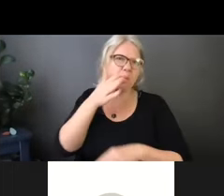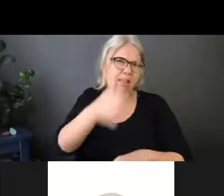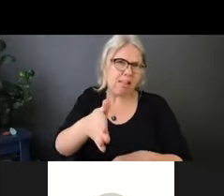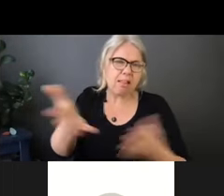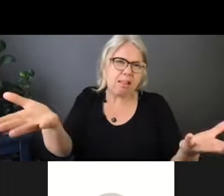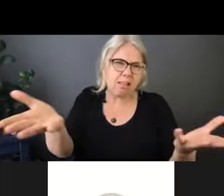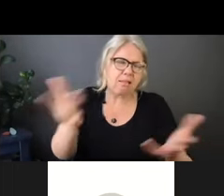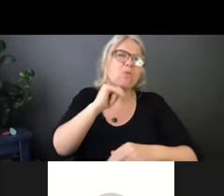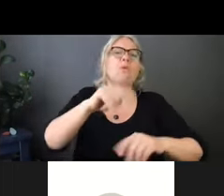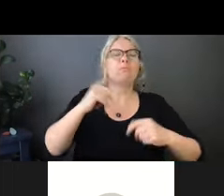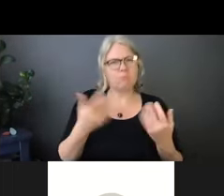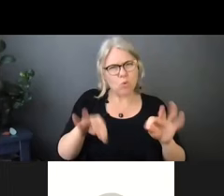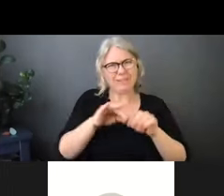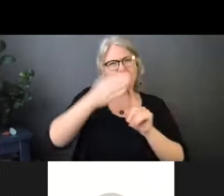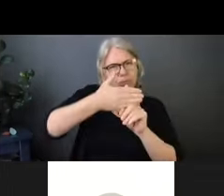next slide.